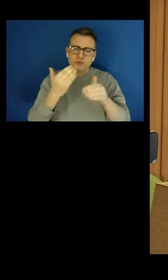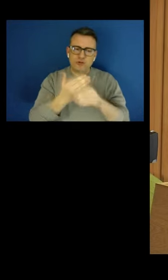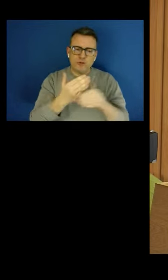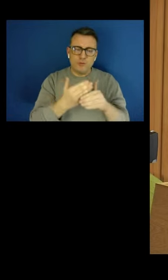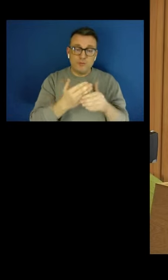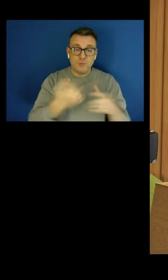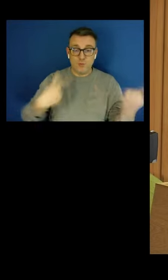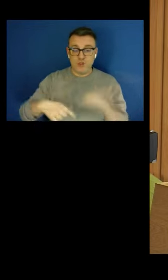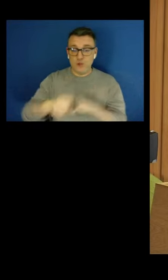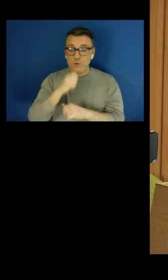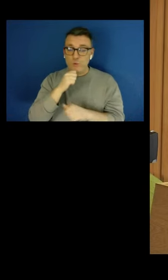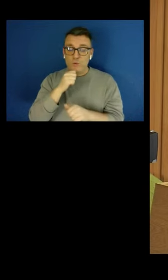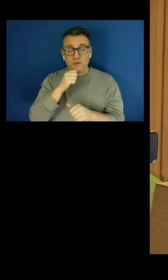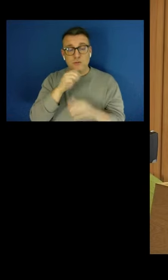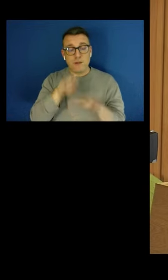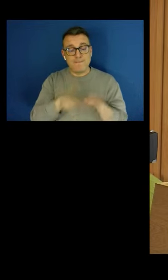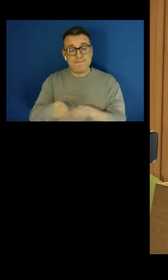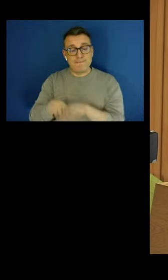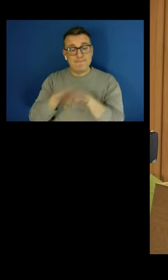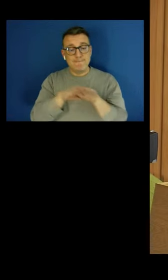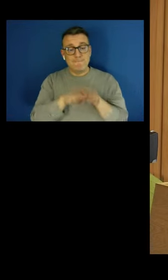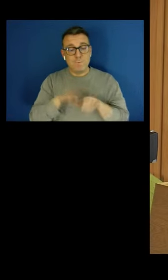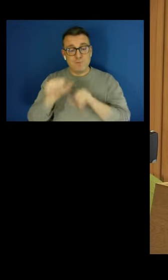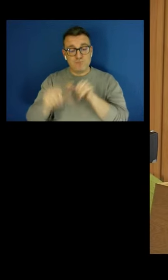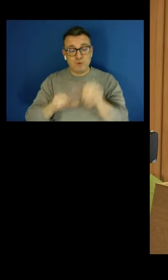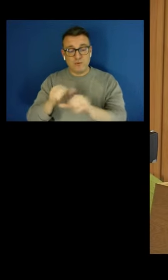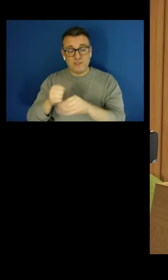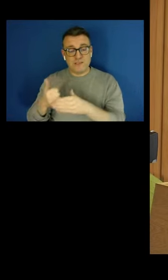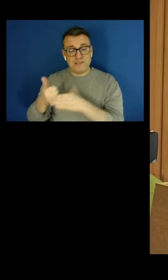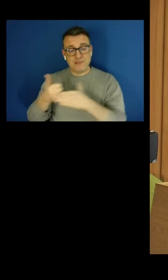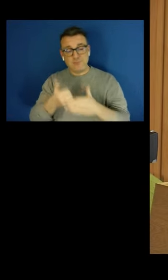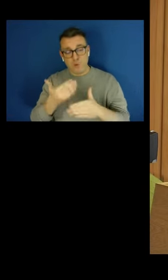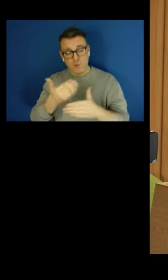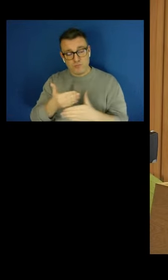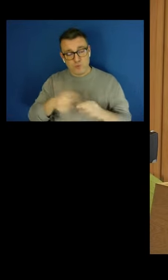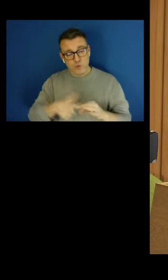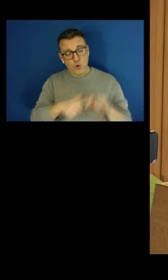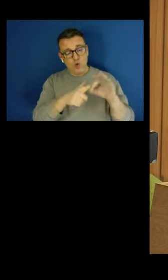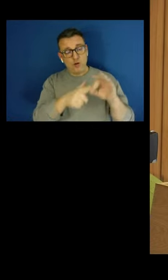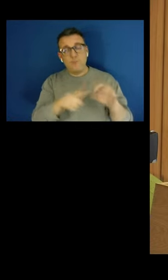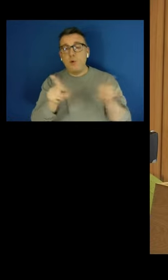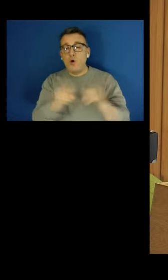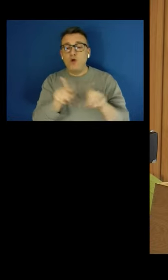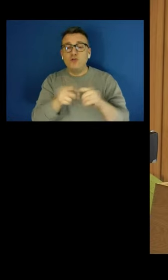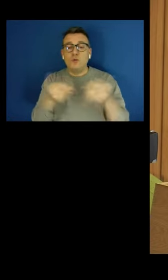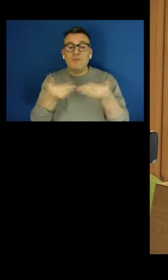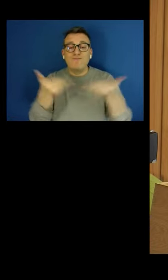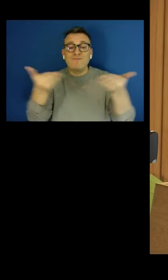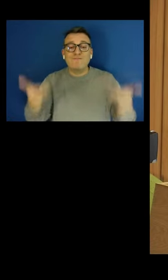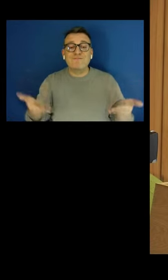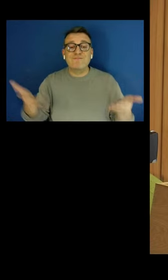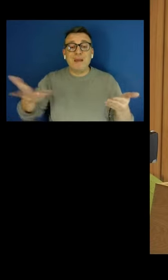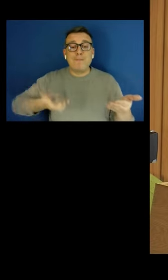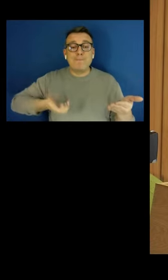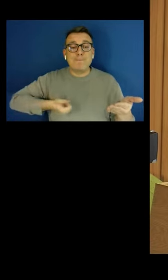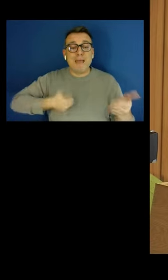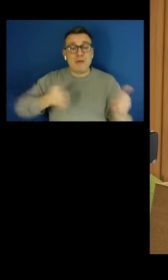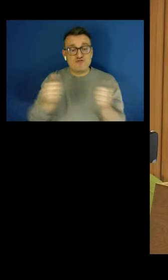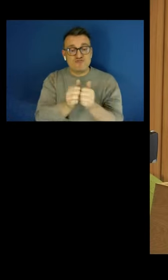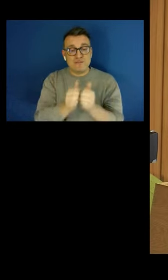to support good work, to the introduction of fair pay agreements across the economy, to